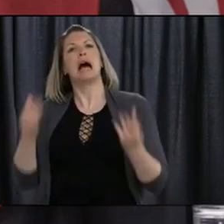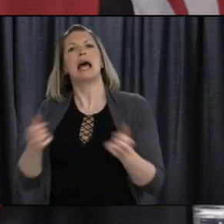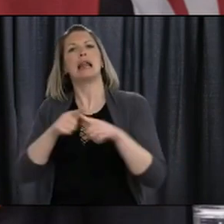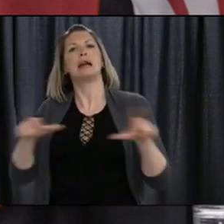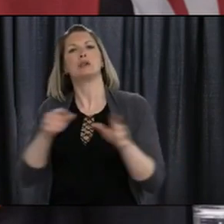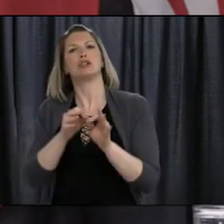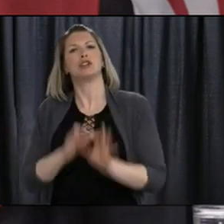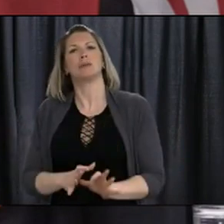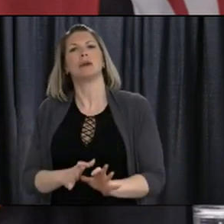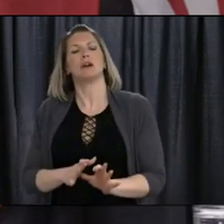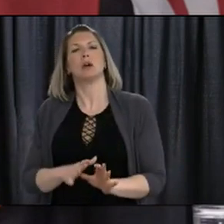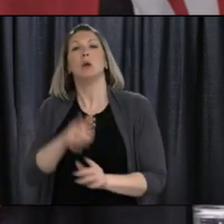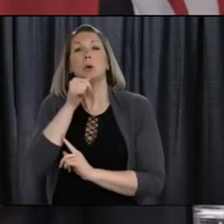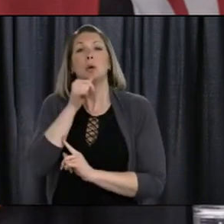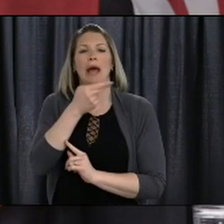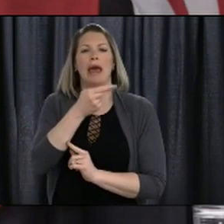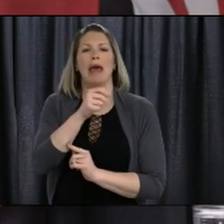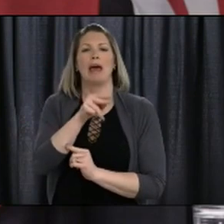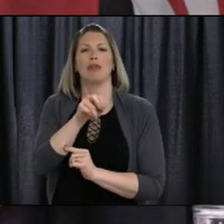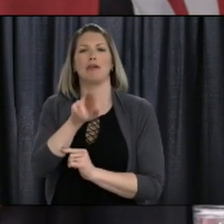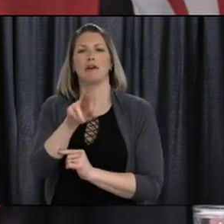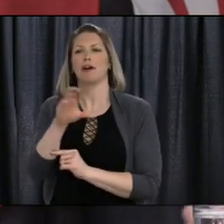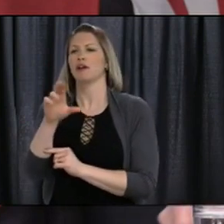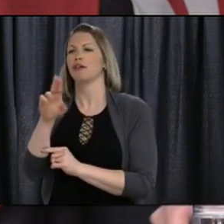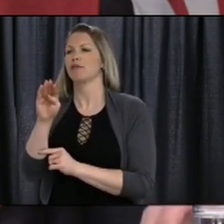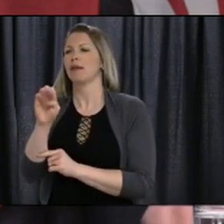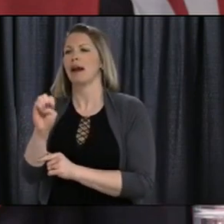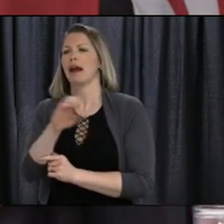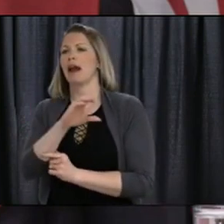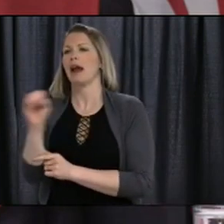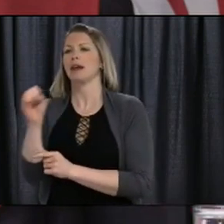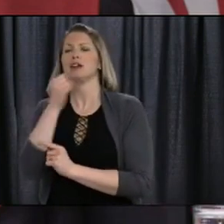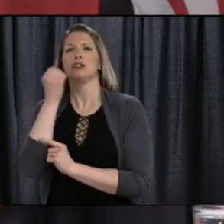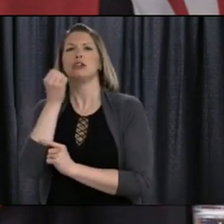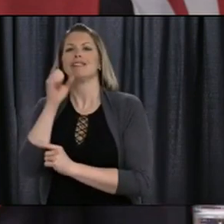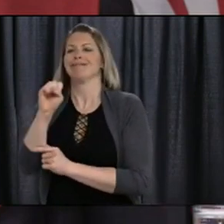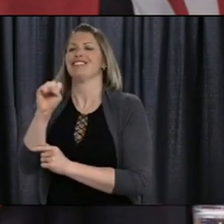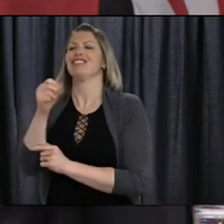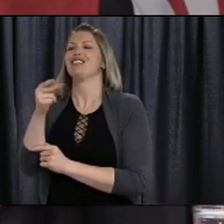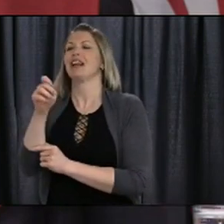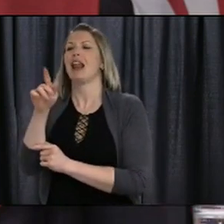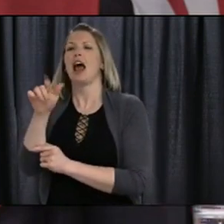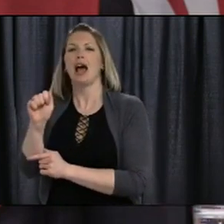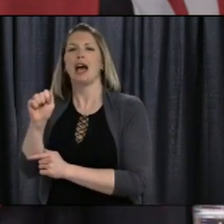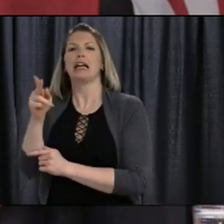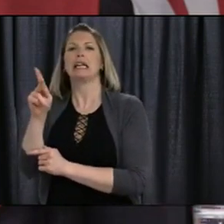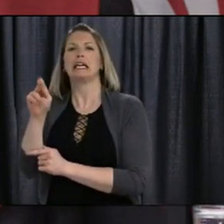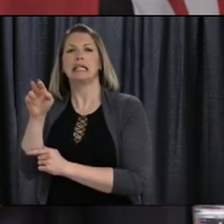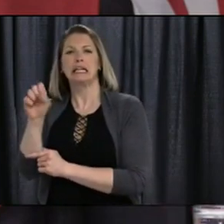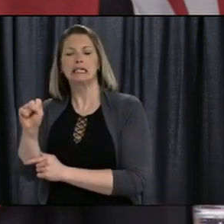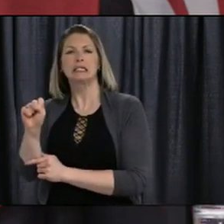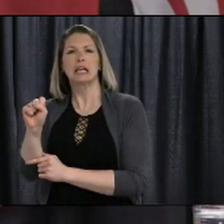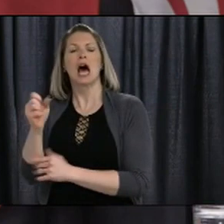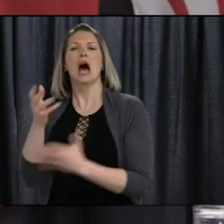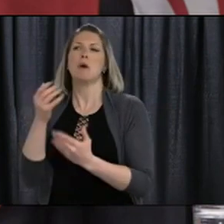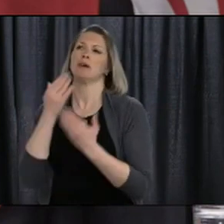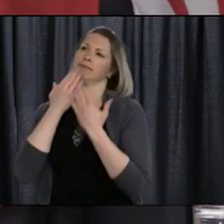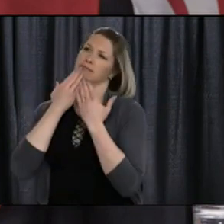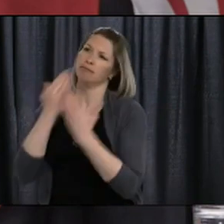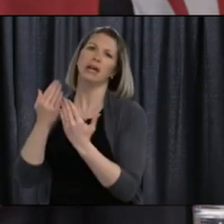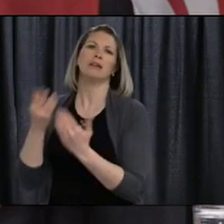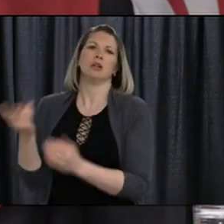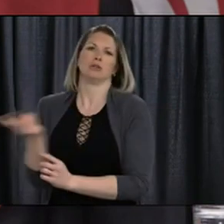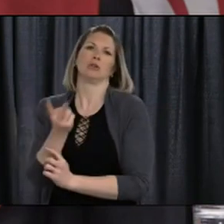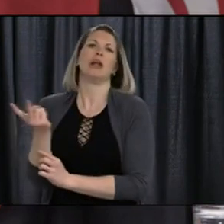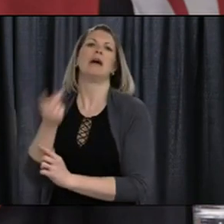and they are the voice for our viewers, so I thank you for your service. Our work and efforts span across